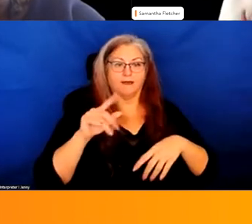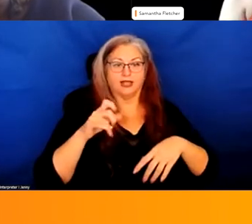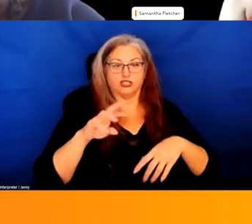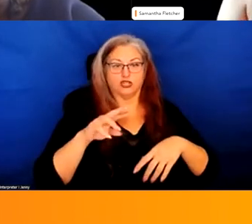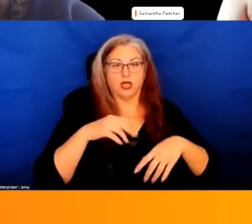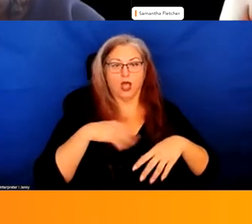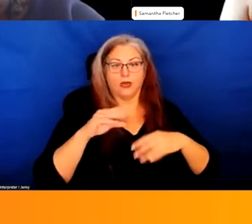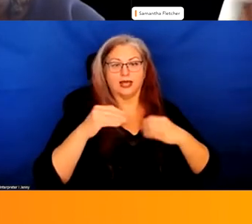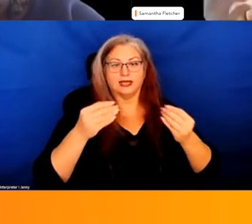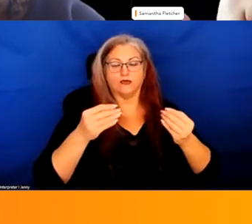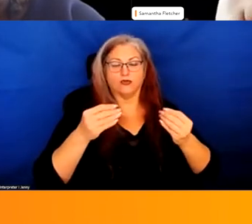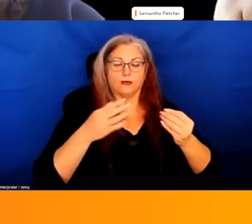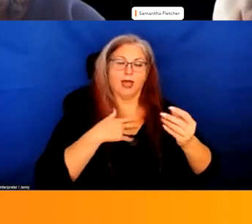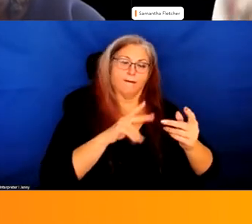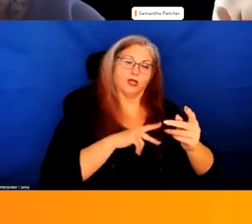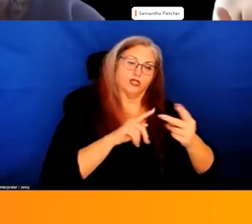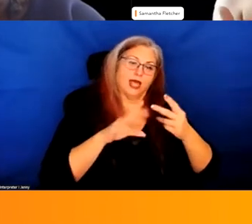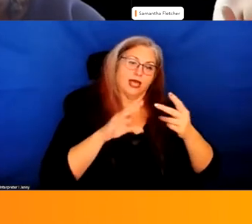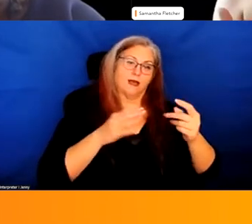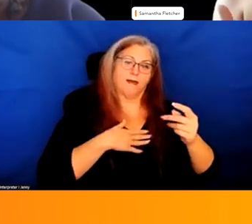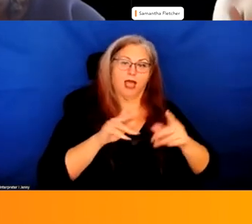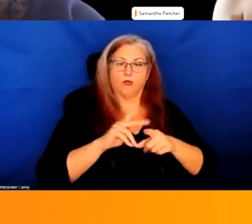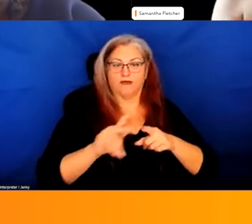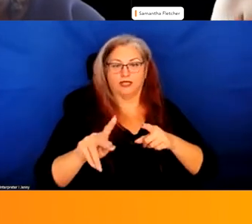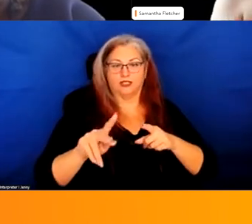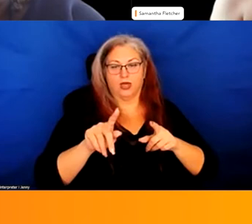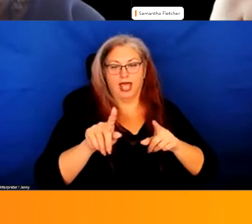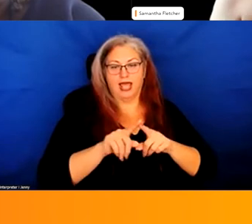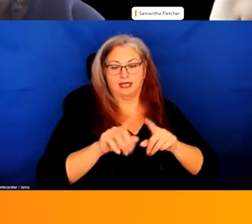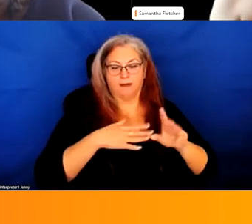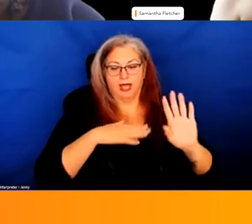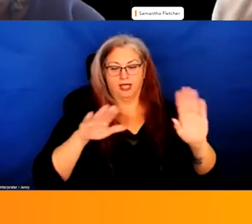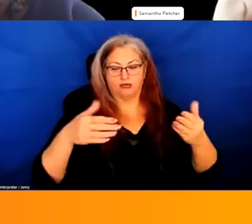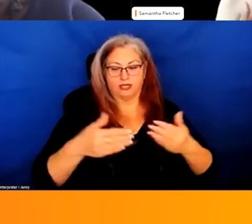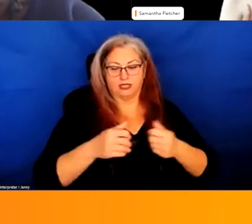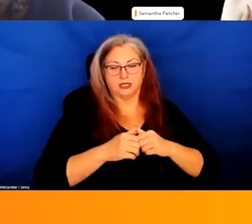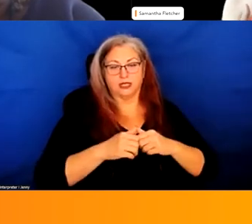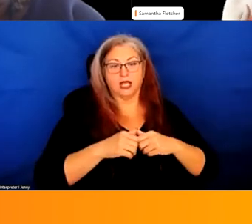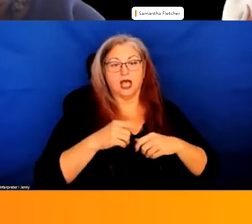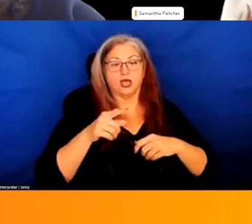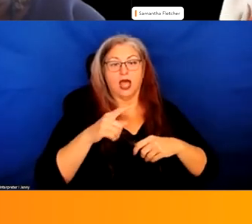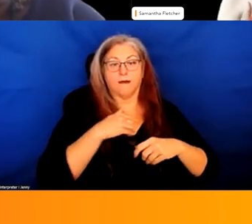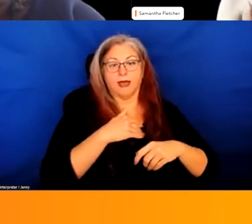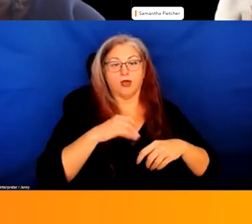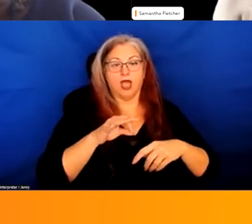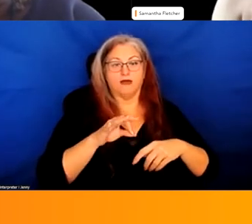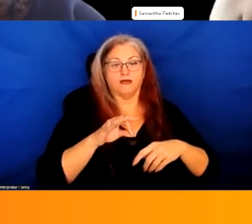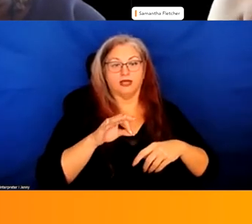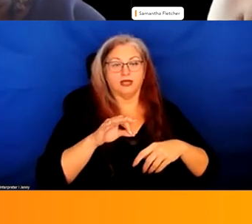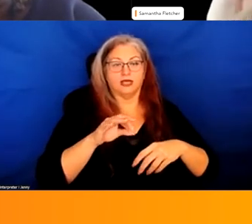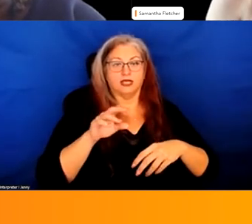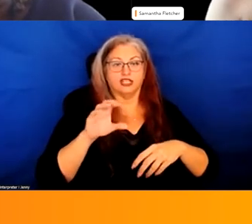give you a little bit of my personal and my professional as an introduction. I am a member of the Cherokee Nation.